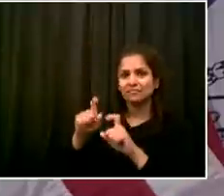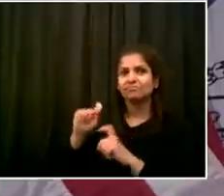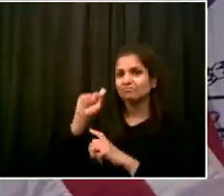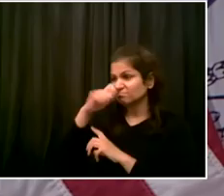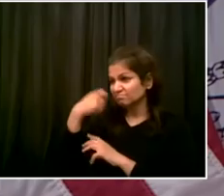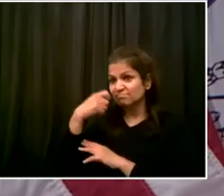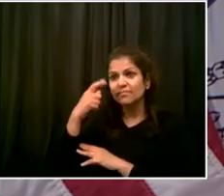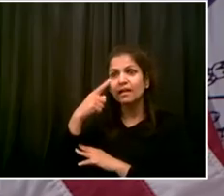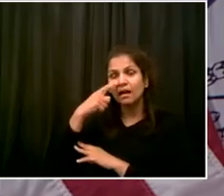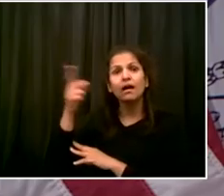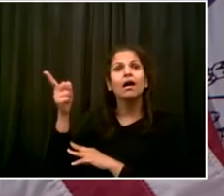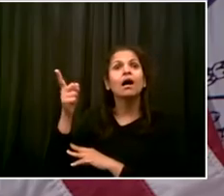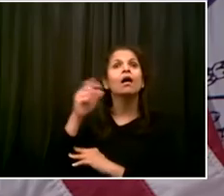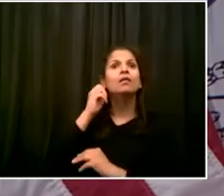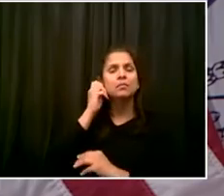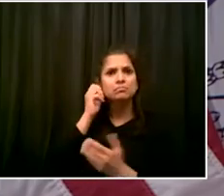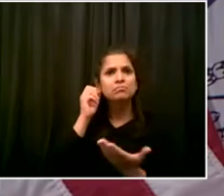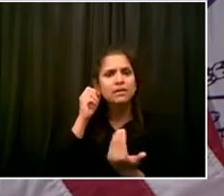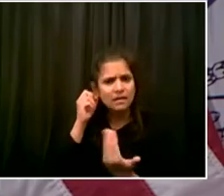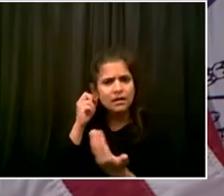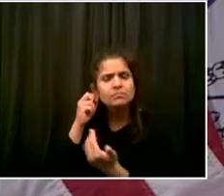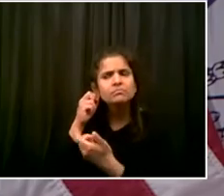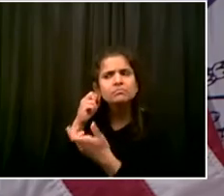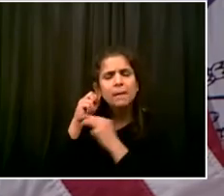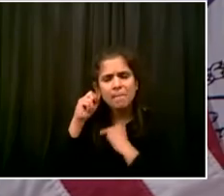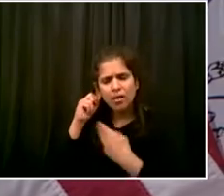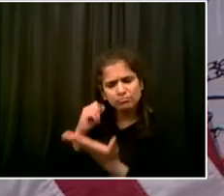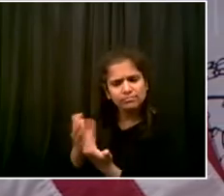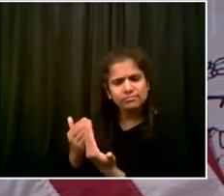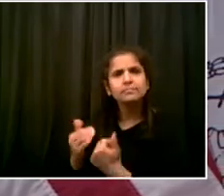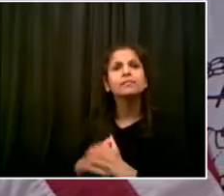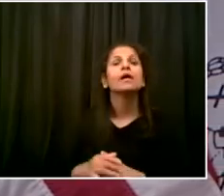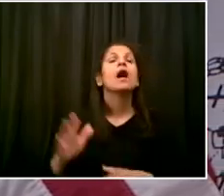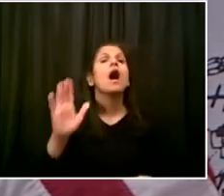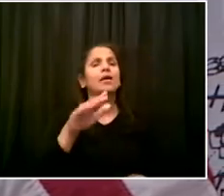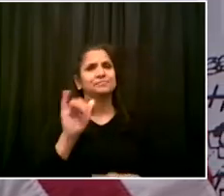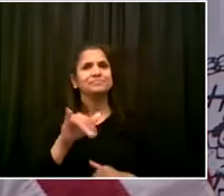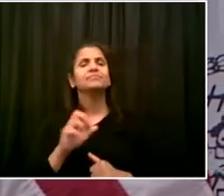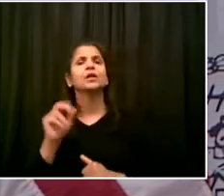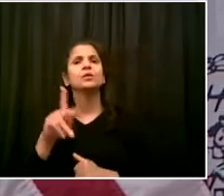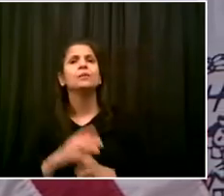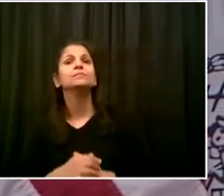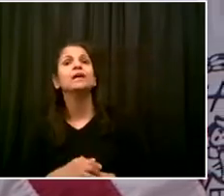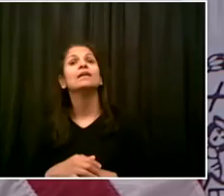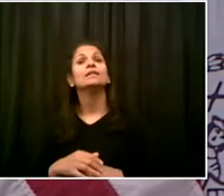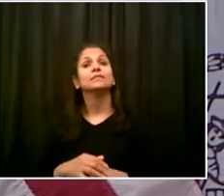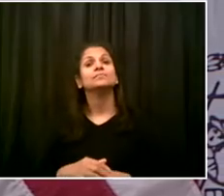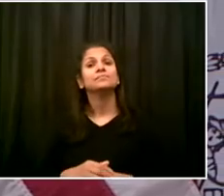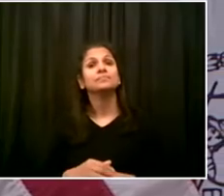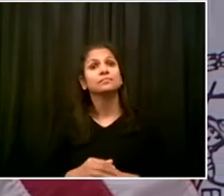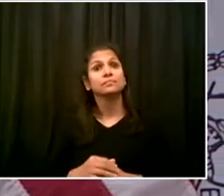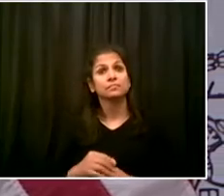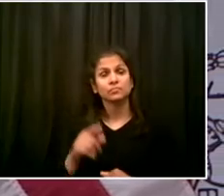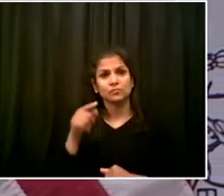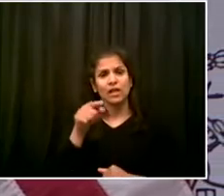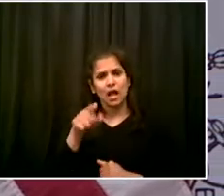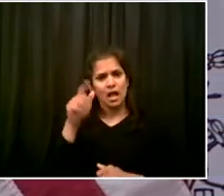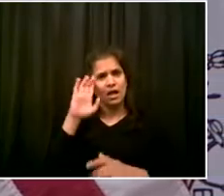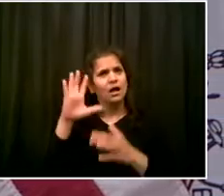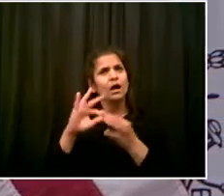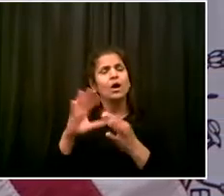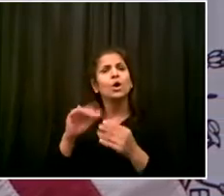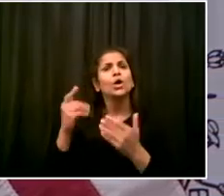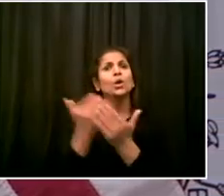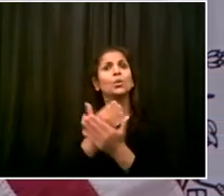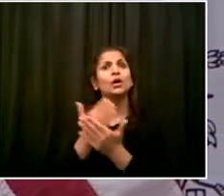spit test, which you first talked about at the end of April, is mentioned now on the state's health department site. Now I know of people who are still turned off after